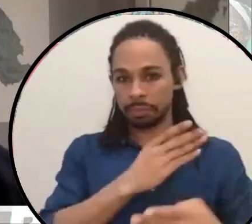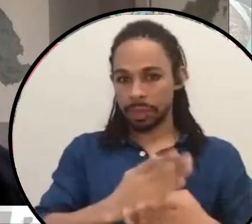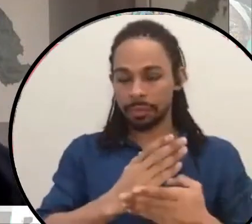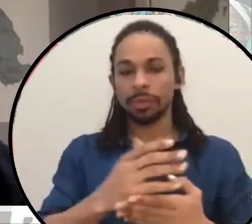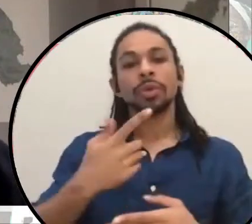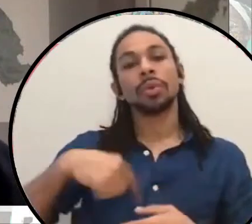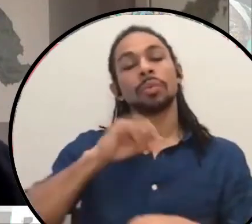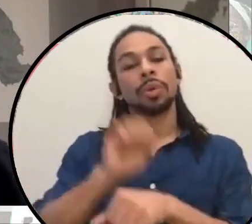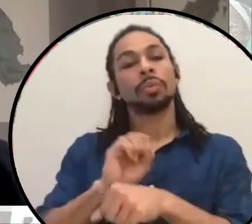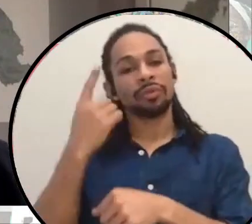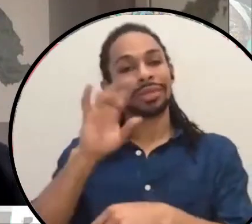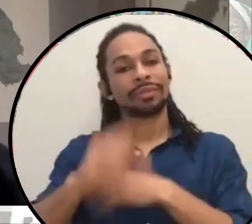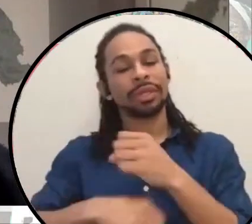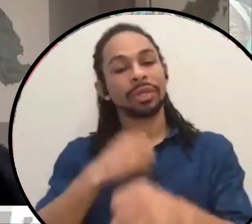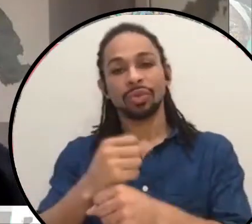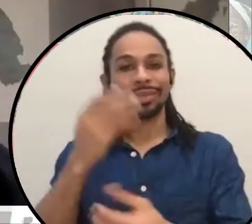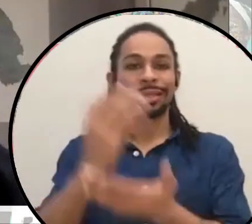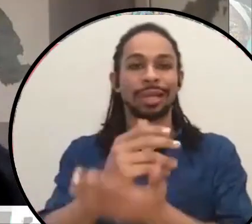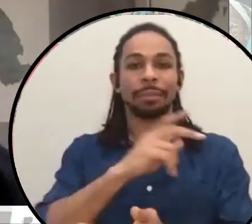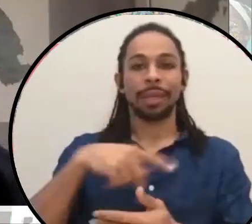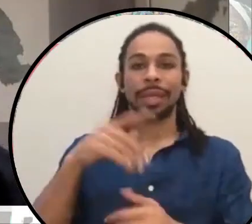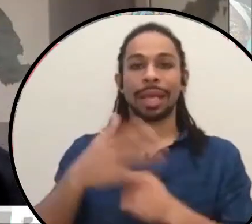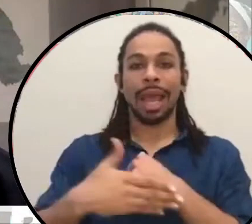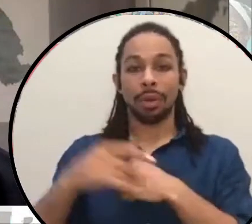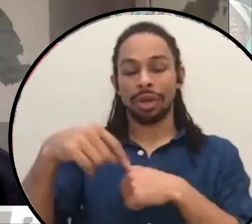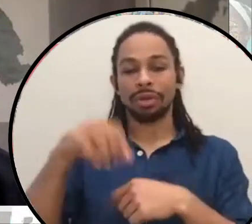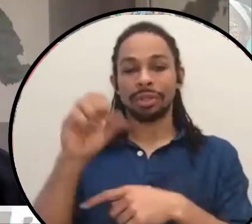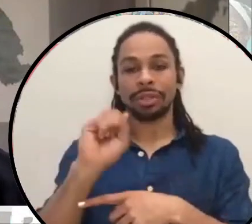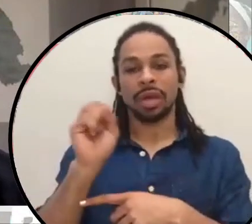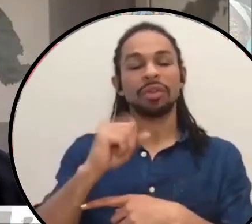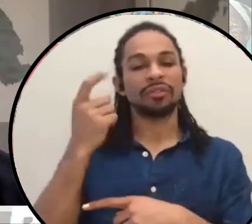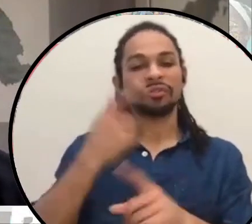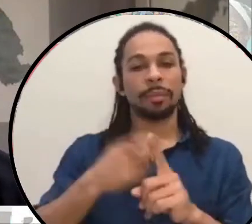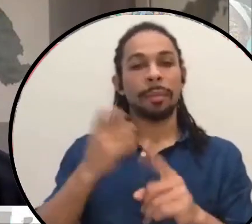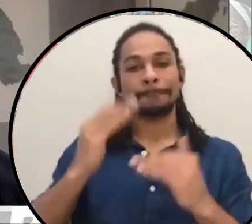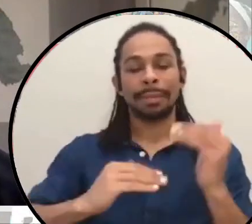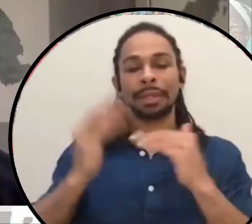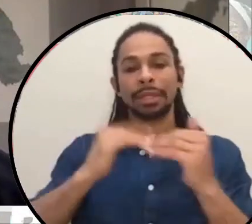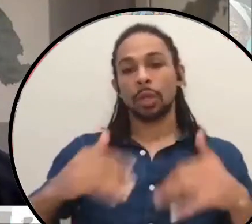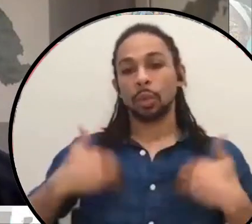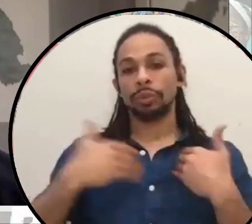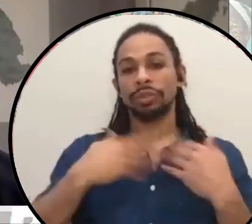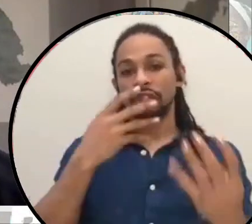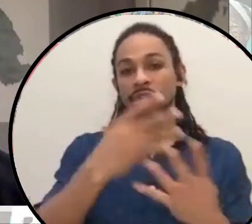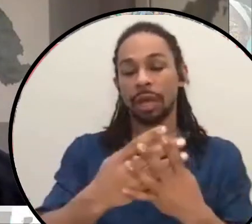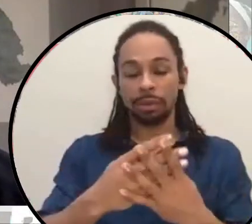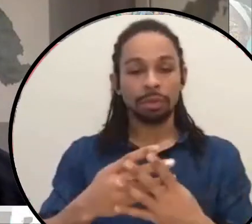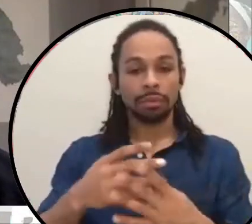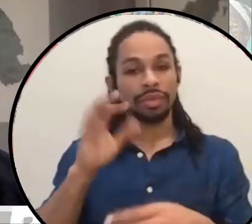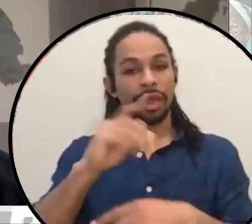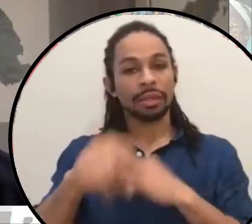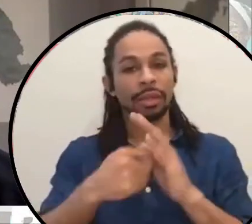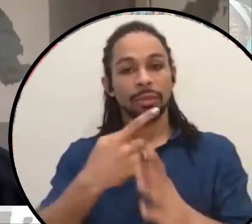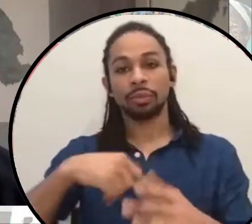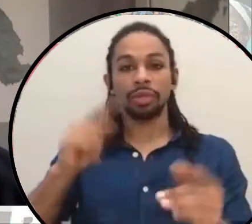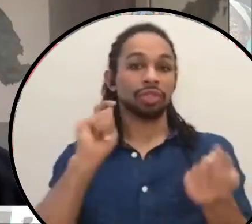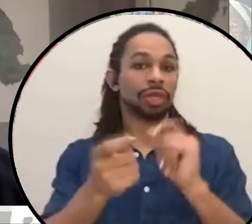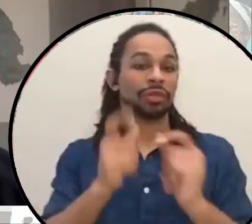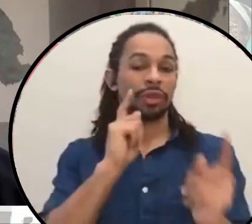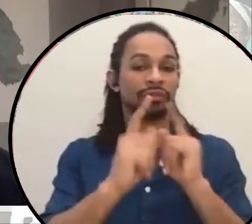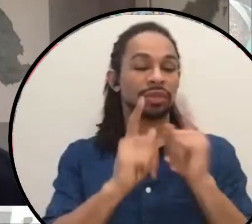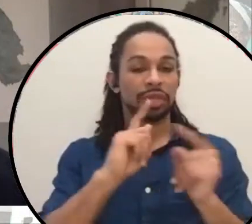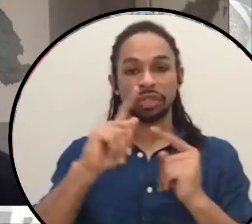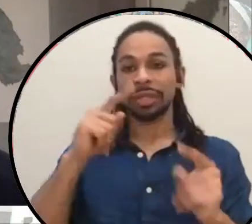new youth jail. And during that time, I think we really changed the conversation in King County about imprisonment